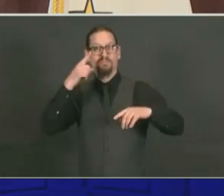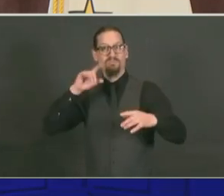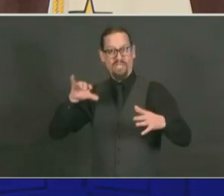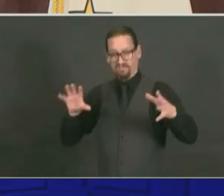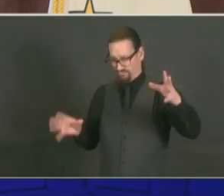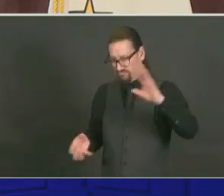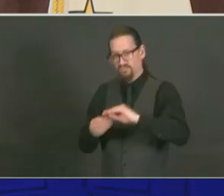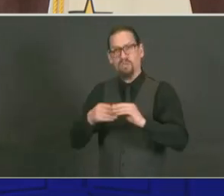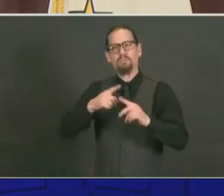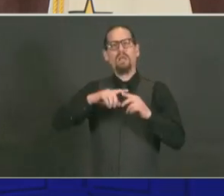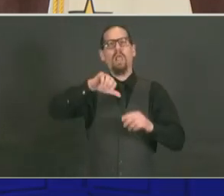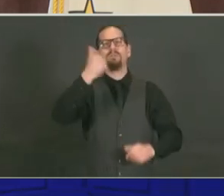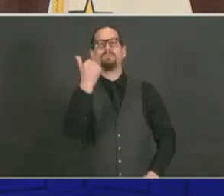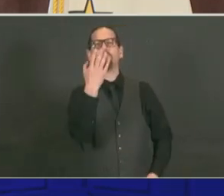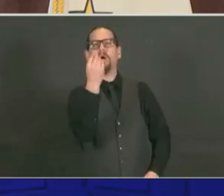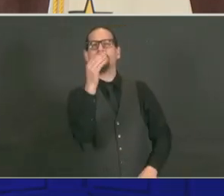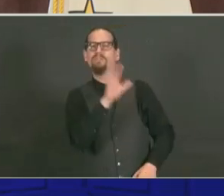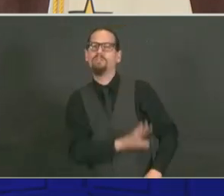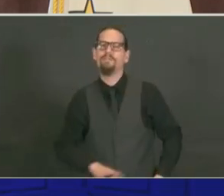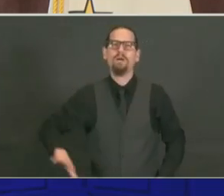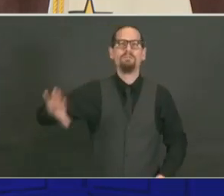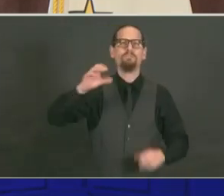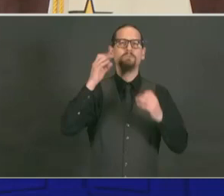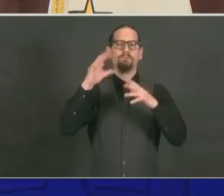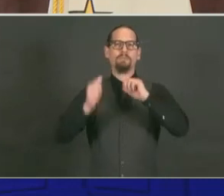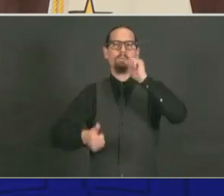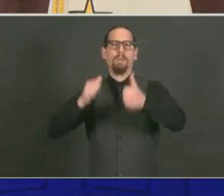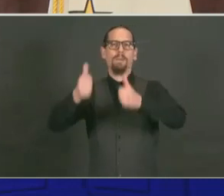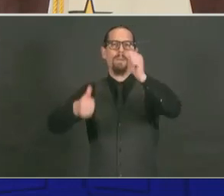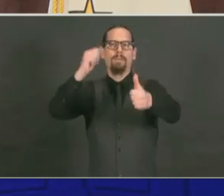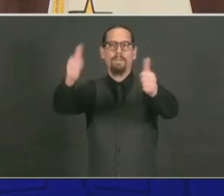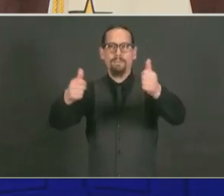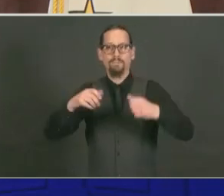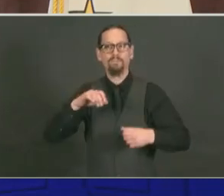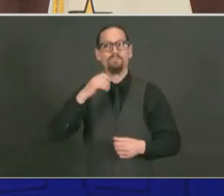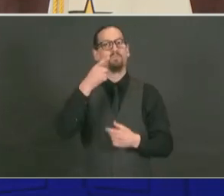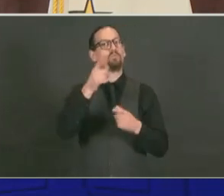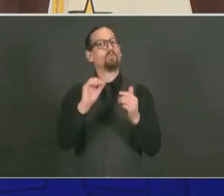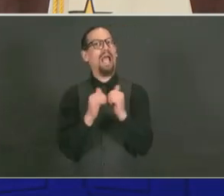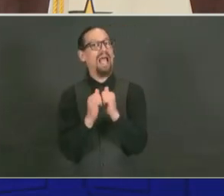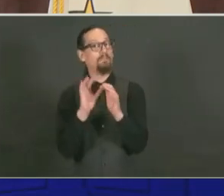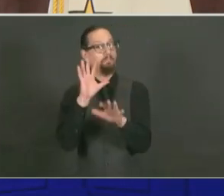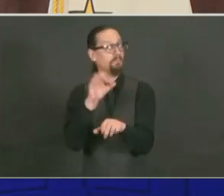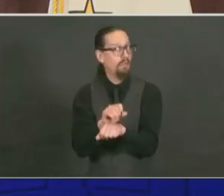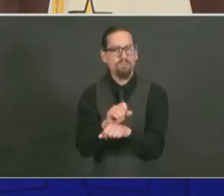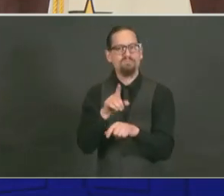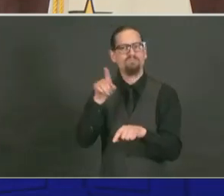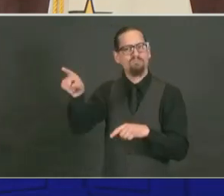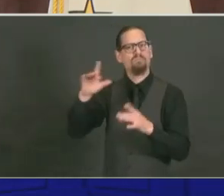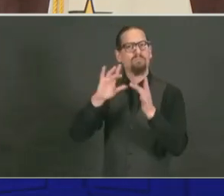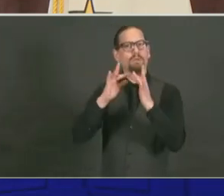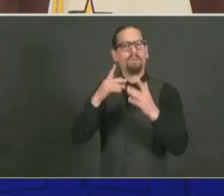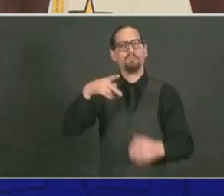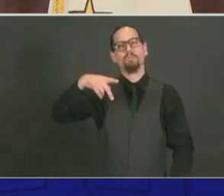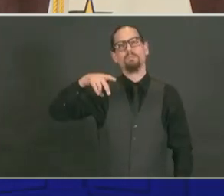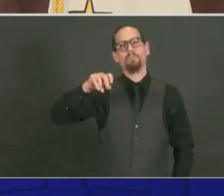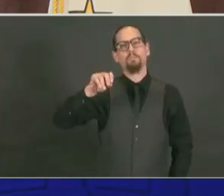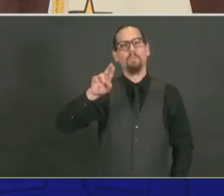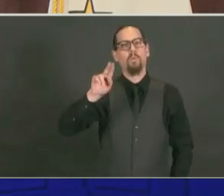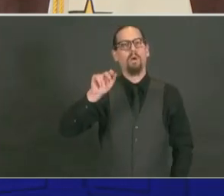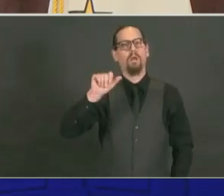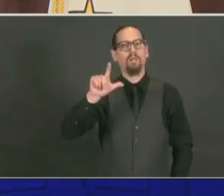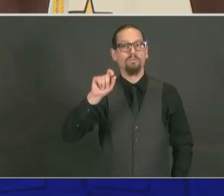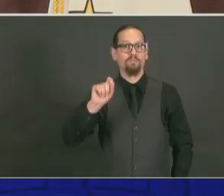the state, you make an appointment at portal.ri.gov. It's fast, it's